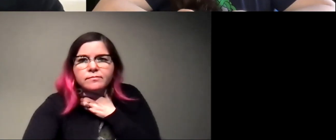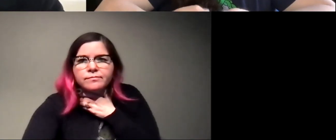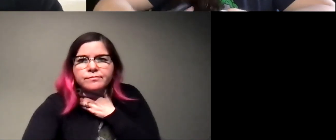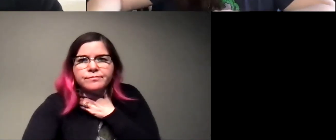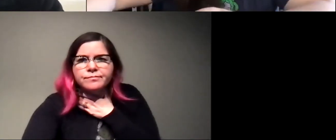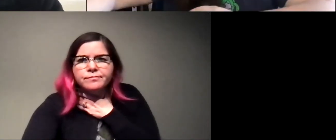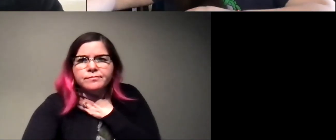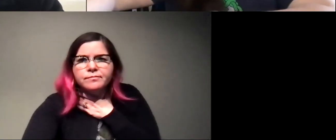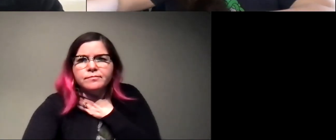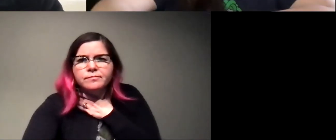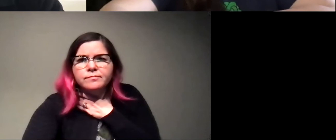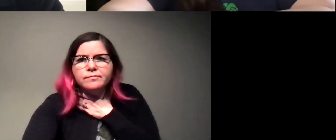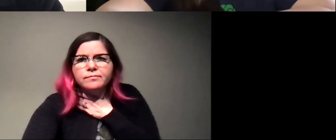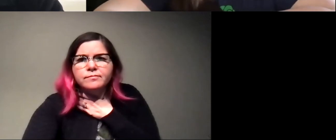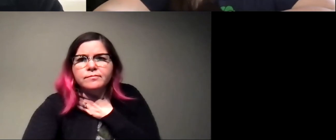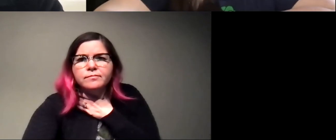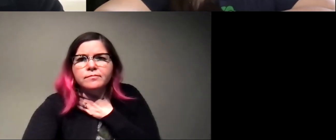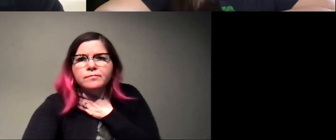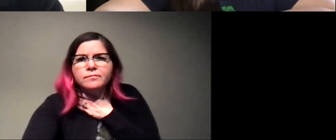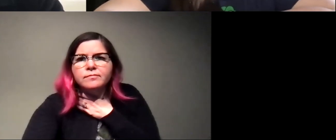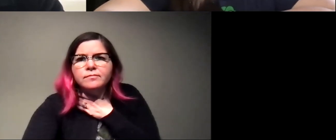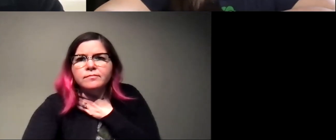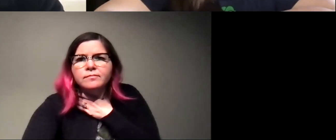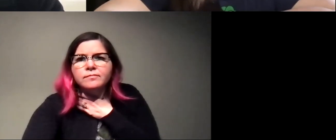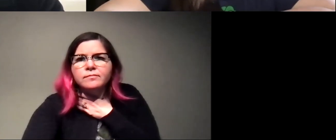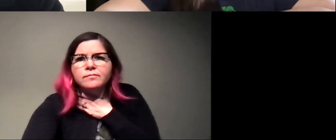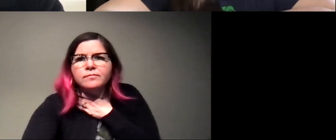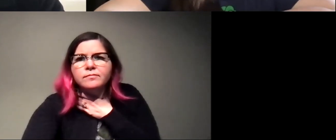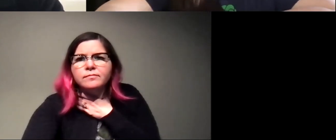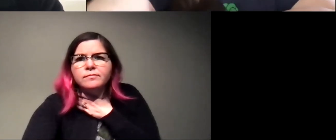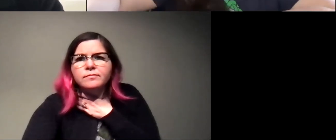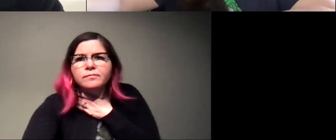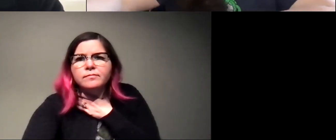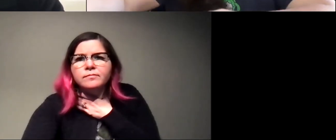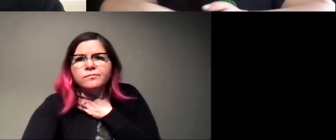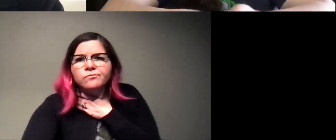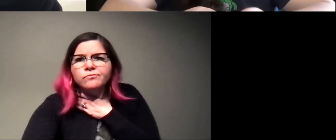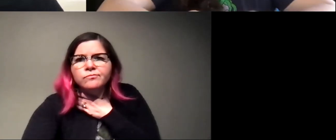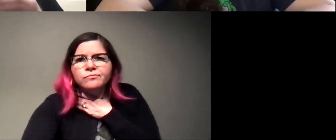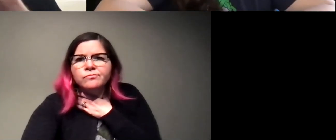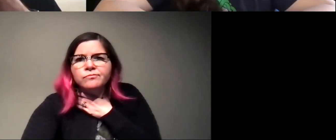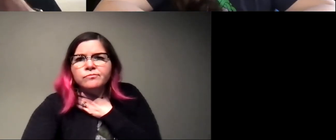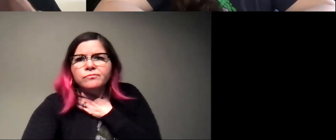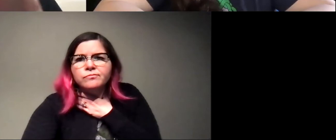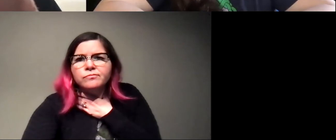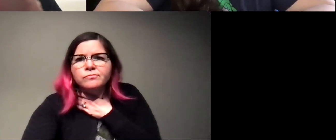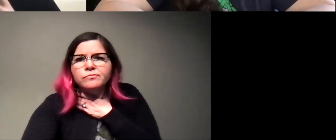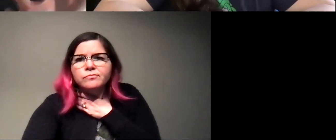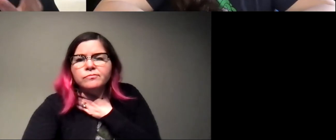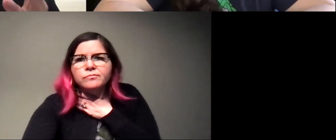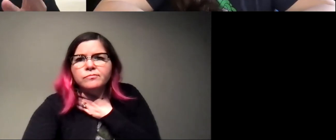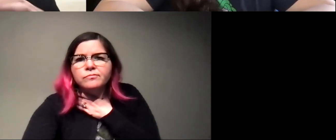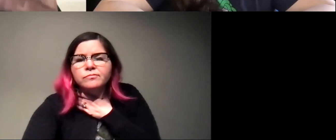tissue. Once the death grip has been initiated, that's when the fungus really goes into overdrive and it just starts massively